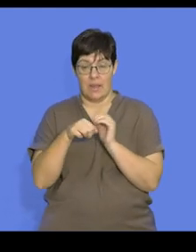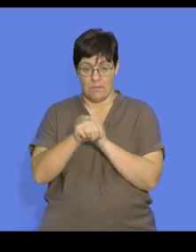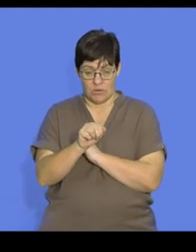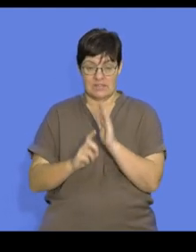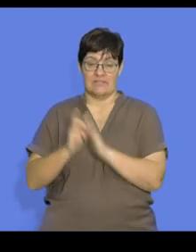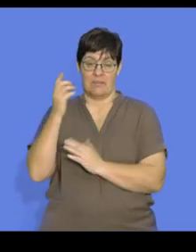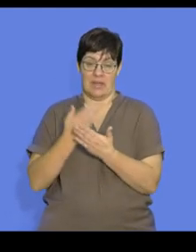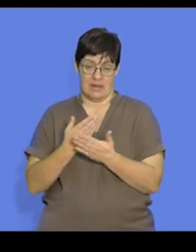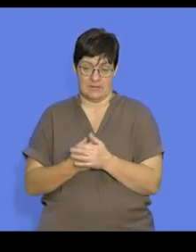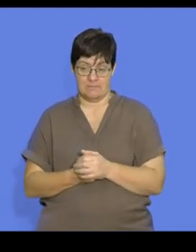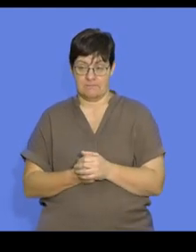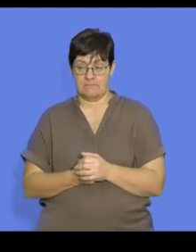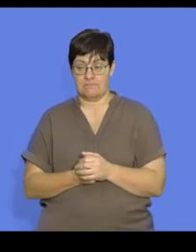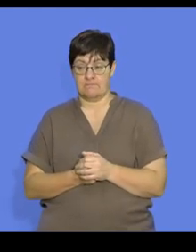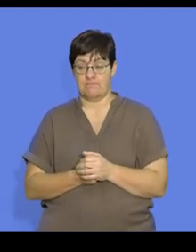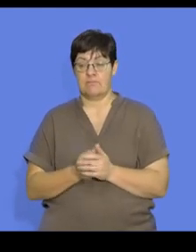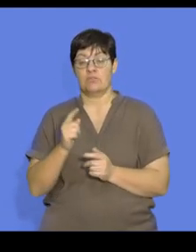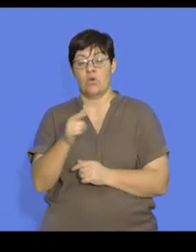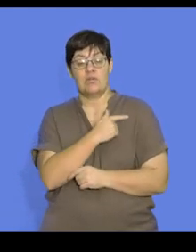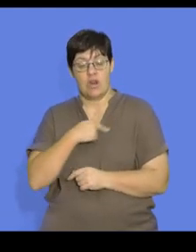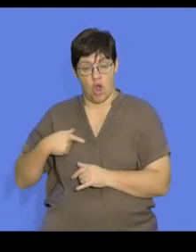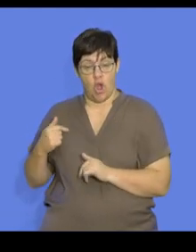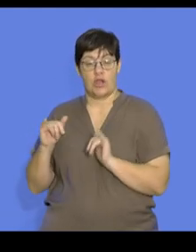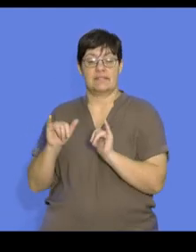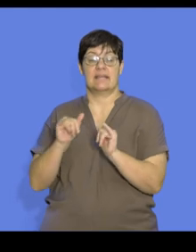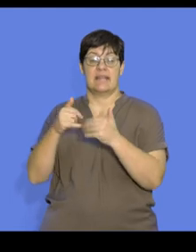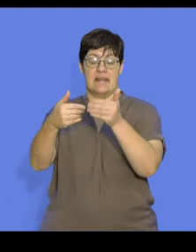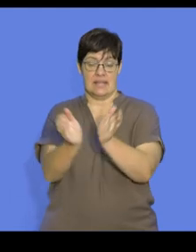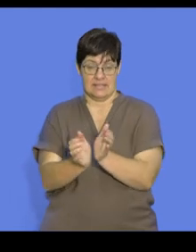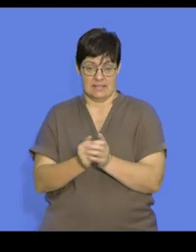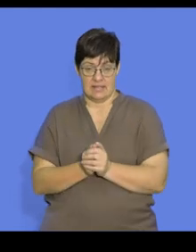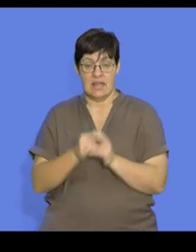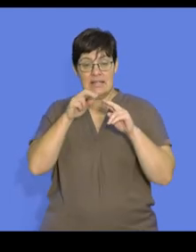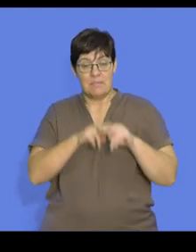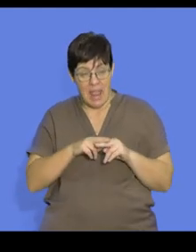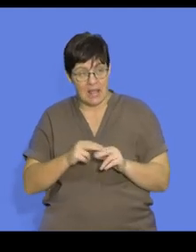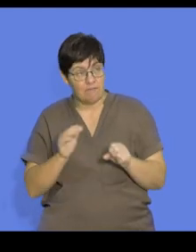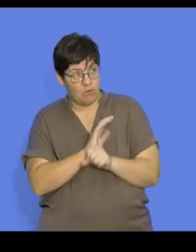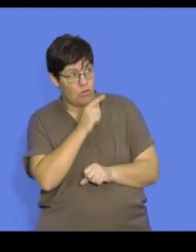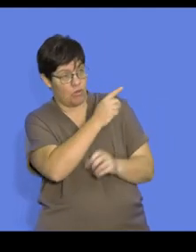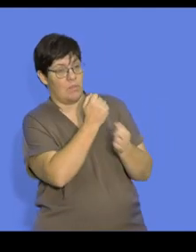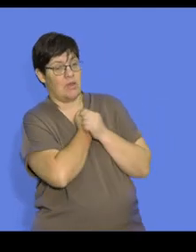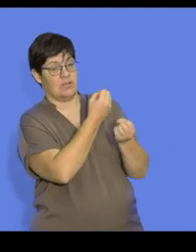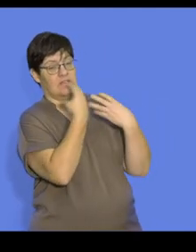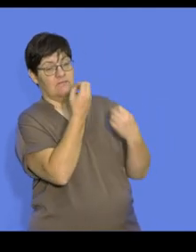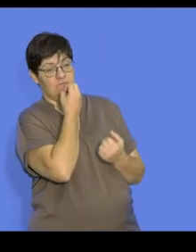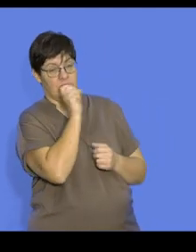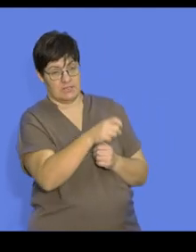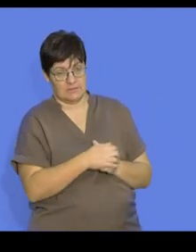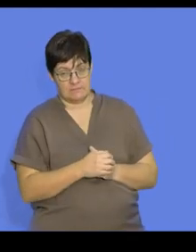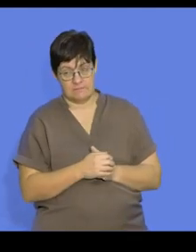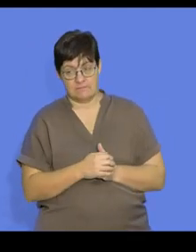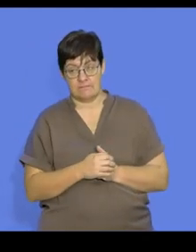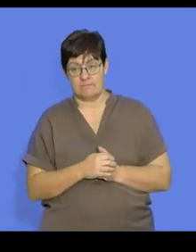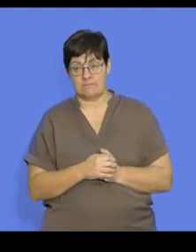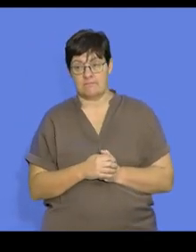development. And so the chicks remain in their nest for a long period of time and are totally dependent on their parents for food.